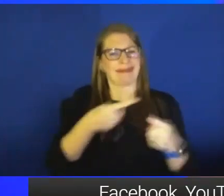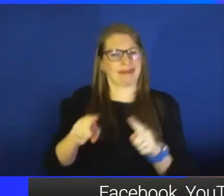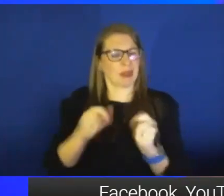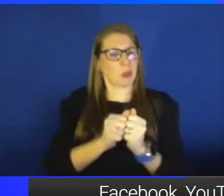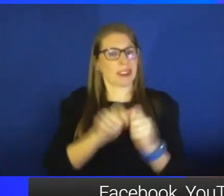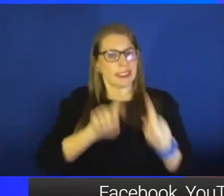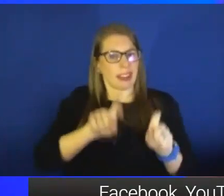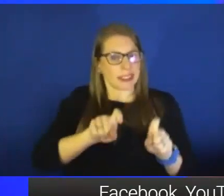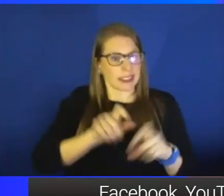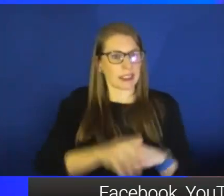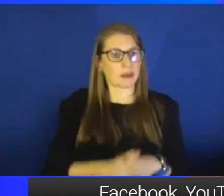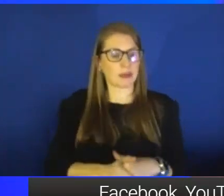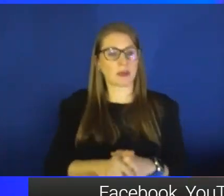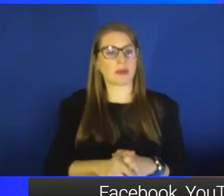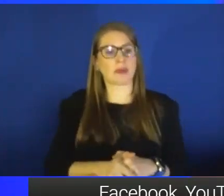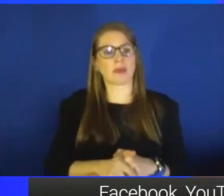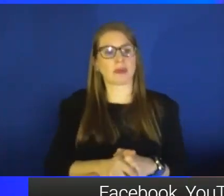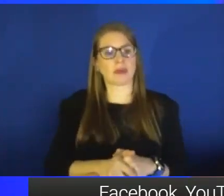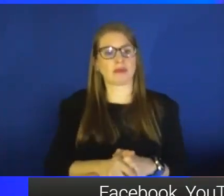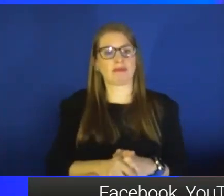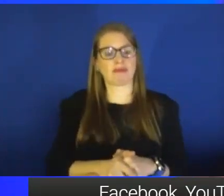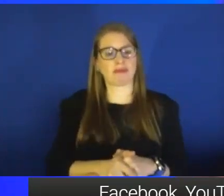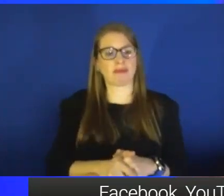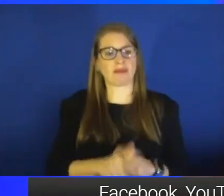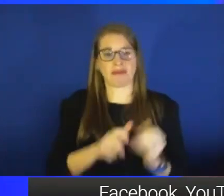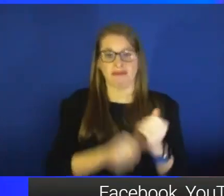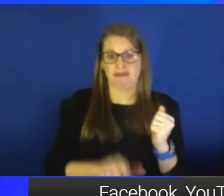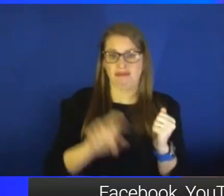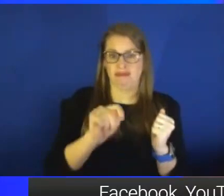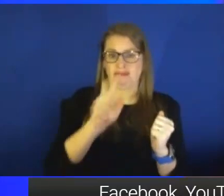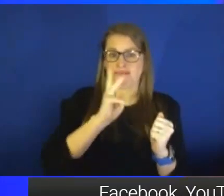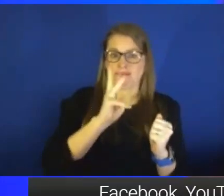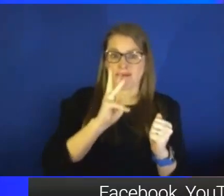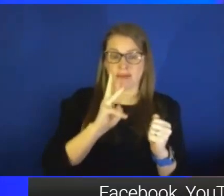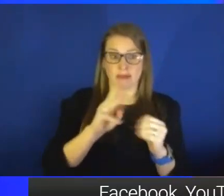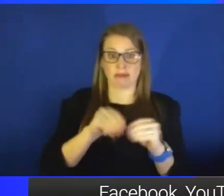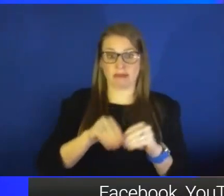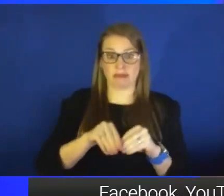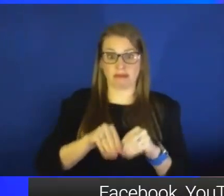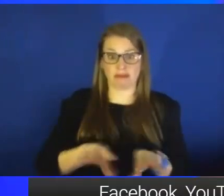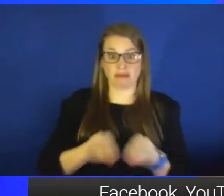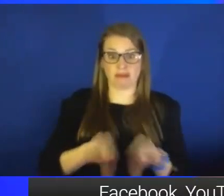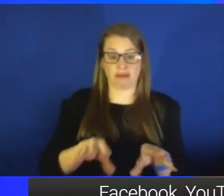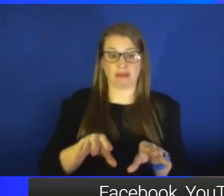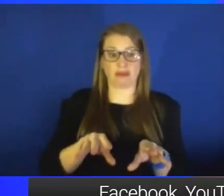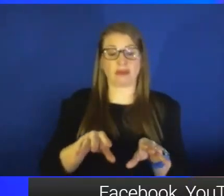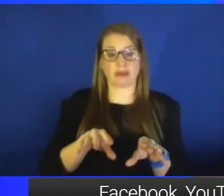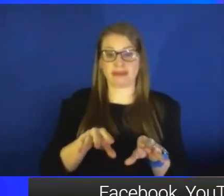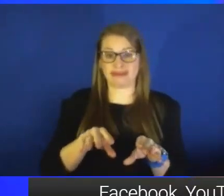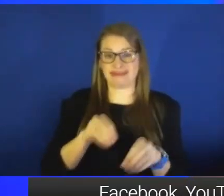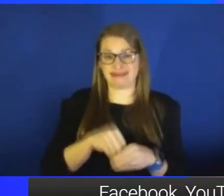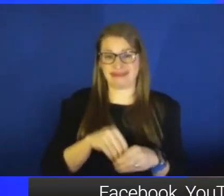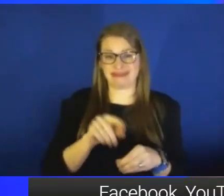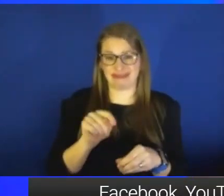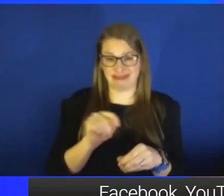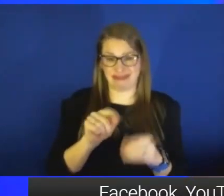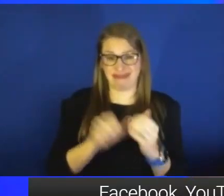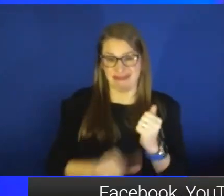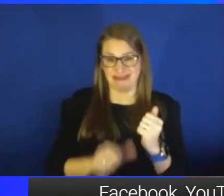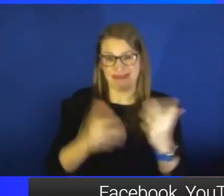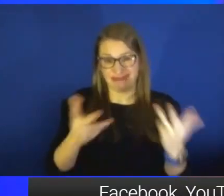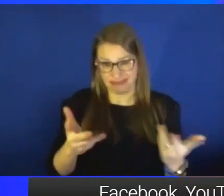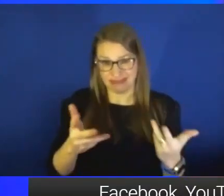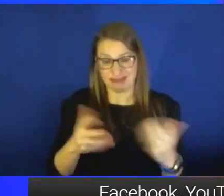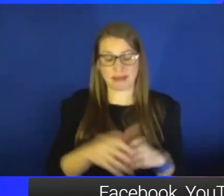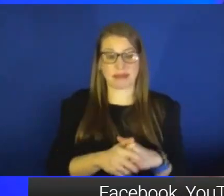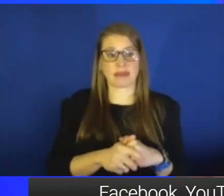you know, this wastewater is looking at what's being shed in people's fecal material. And so it's not something that's going